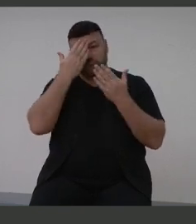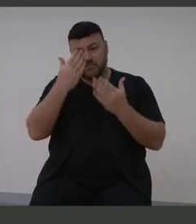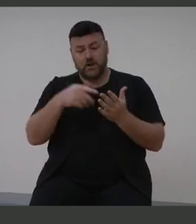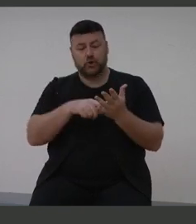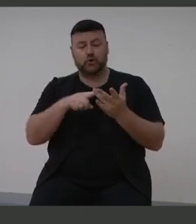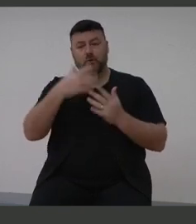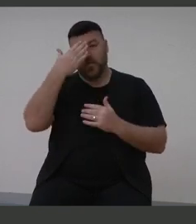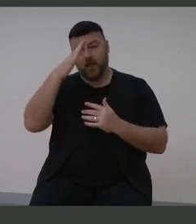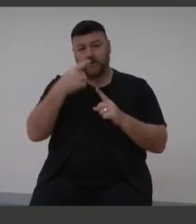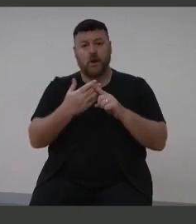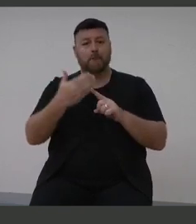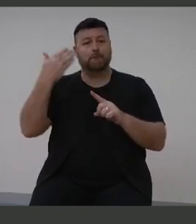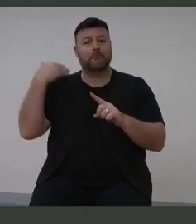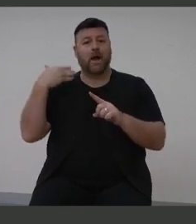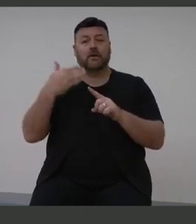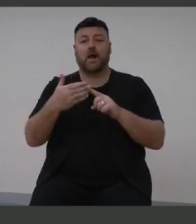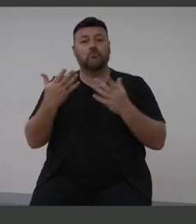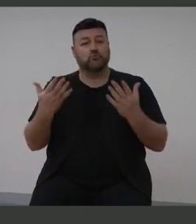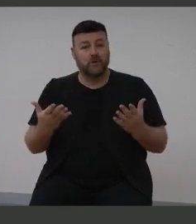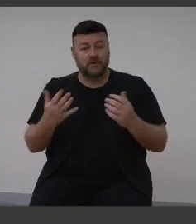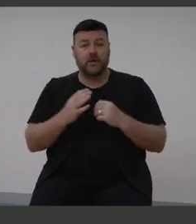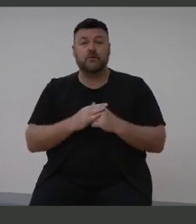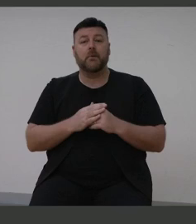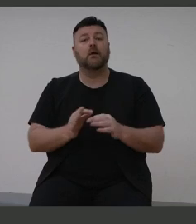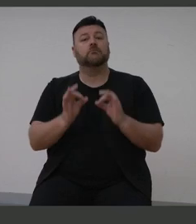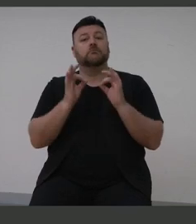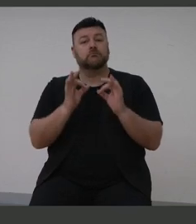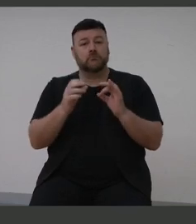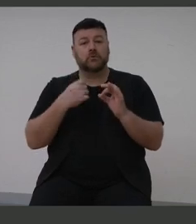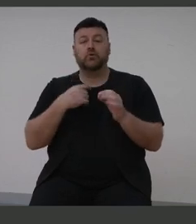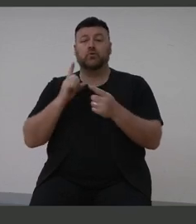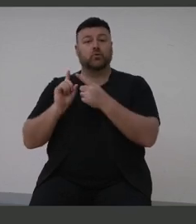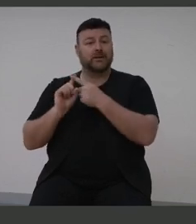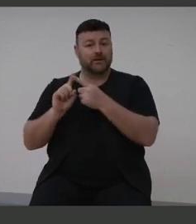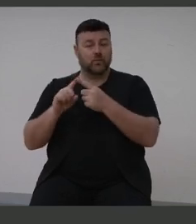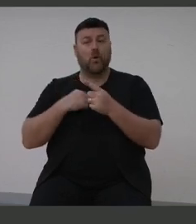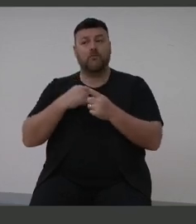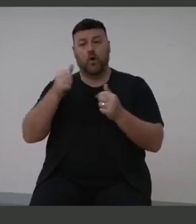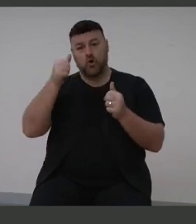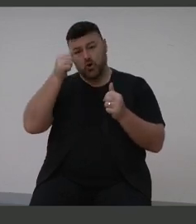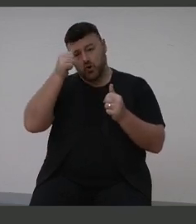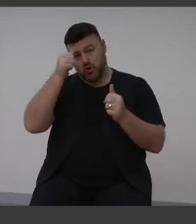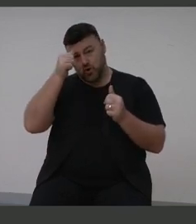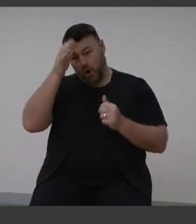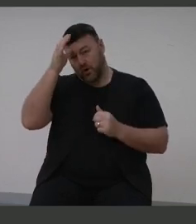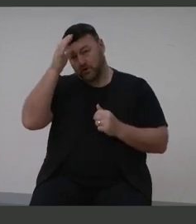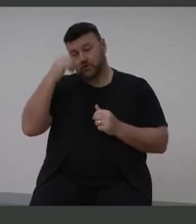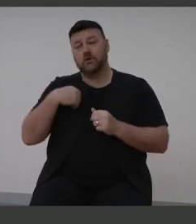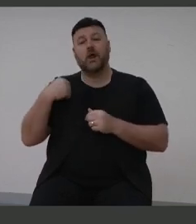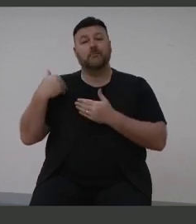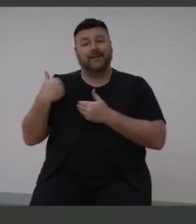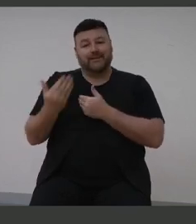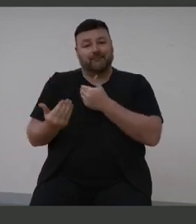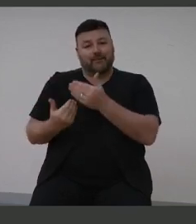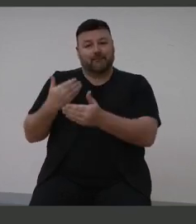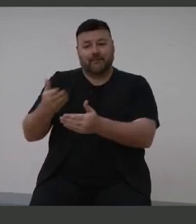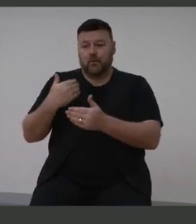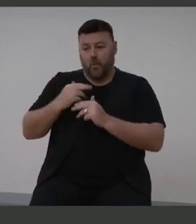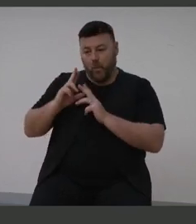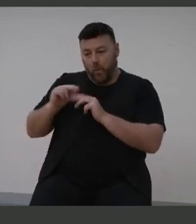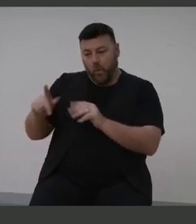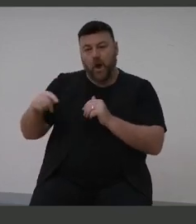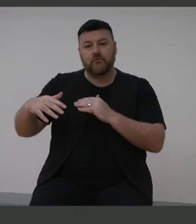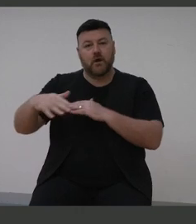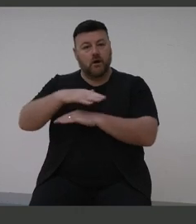I'd like to pay particular attention to the continuity of knowledge that has nurtured this country and community and